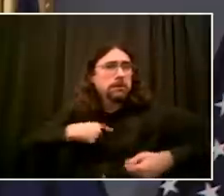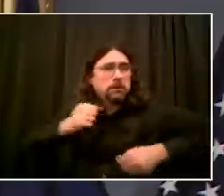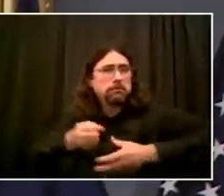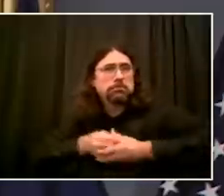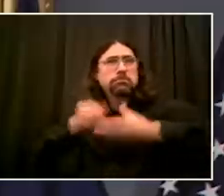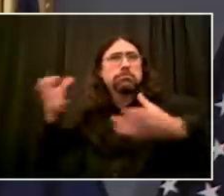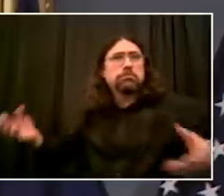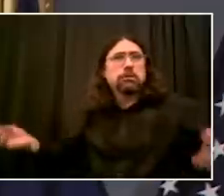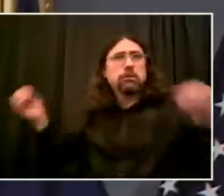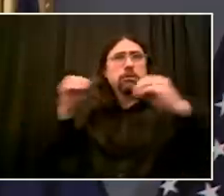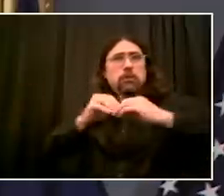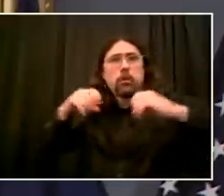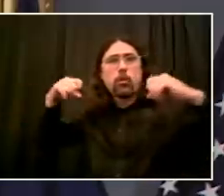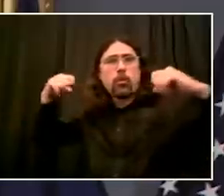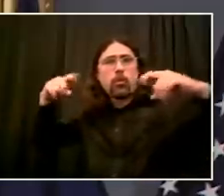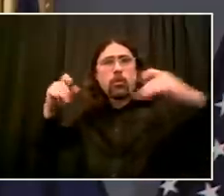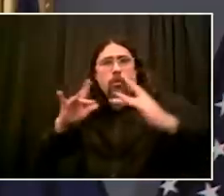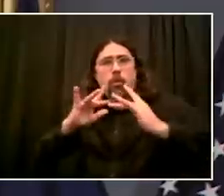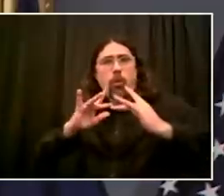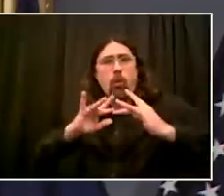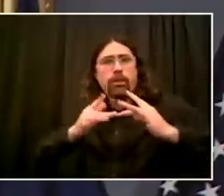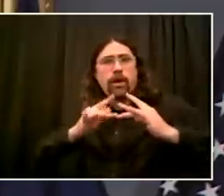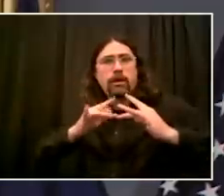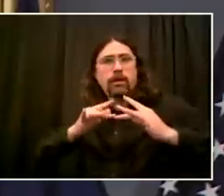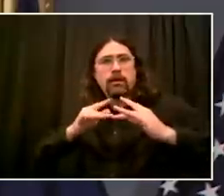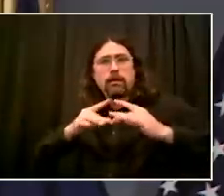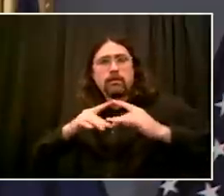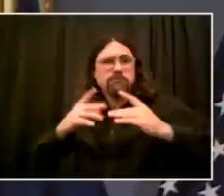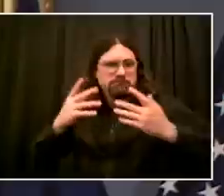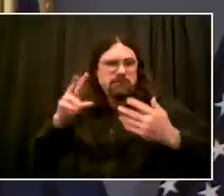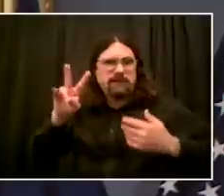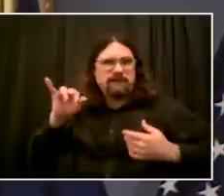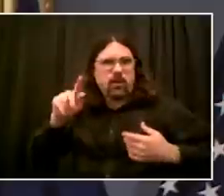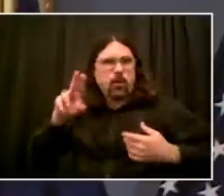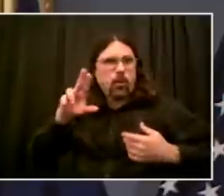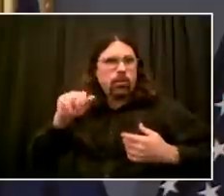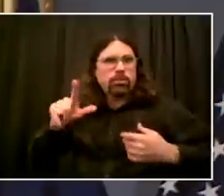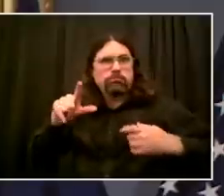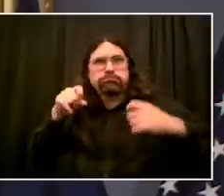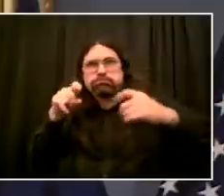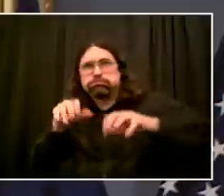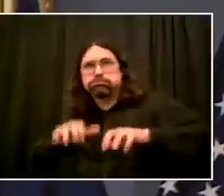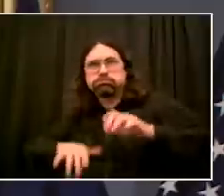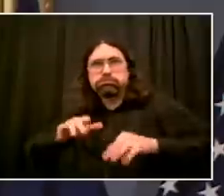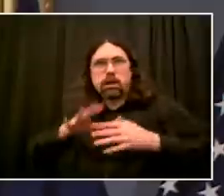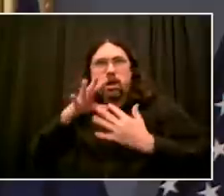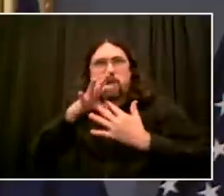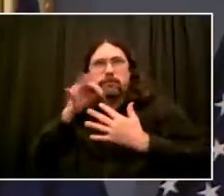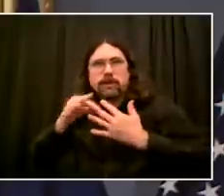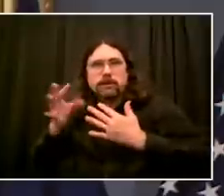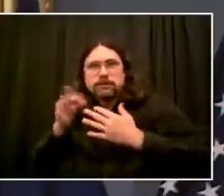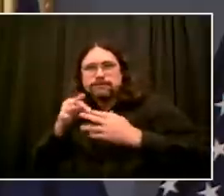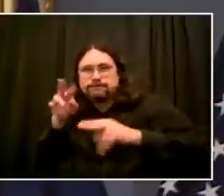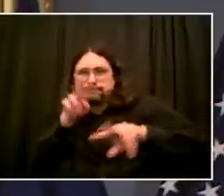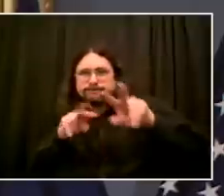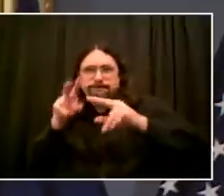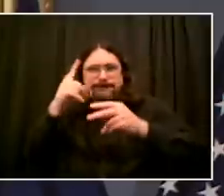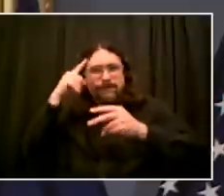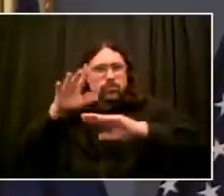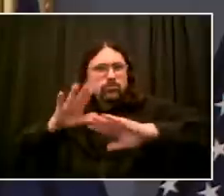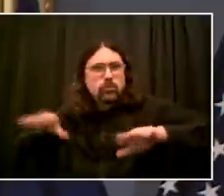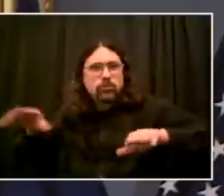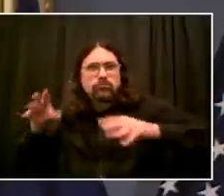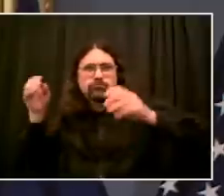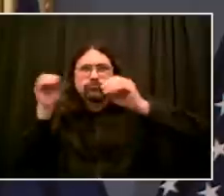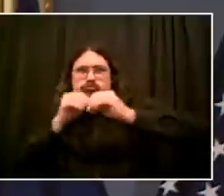young people need positive outlets this summer. The Department of Education will provide them for sure a whole variety of programming, not just